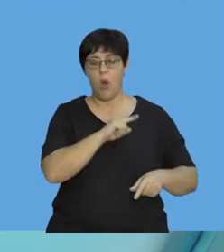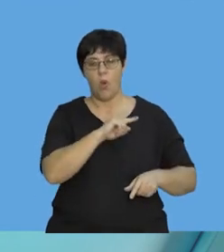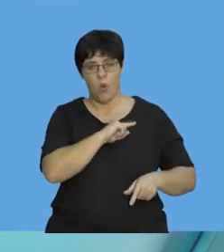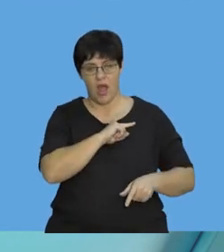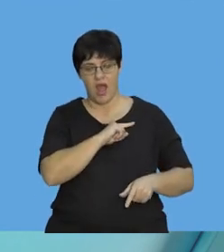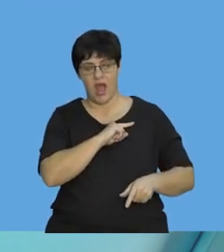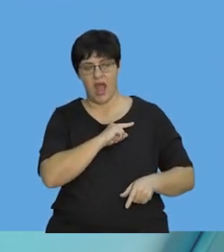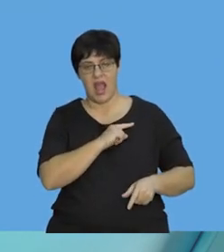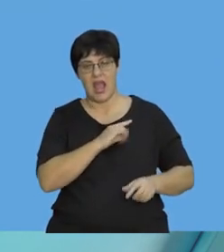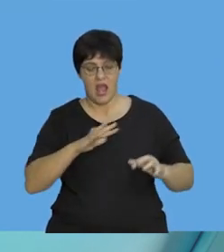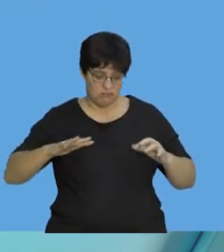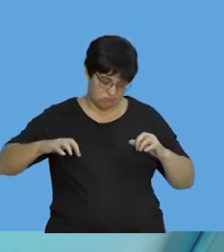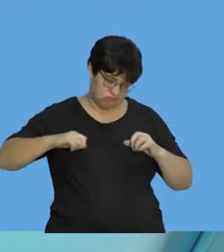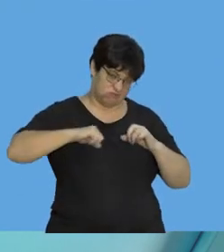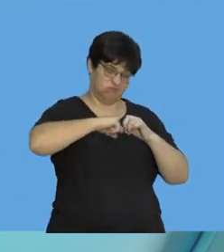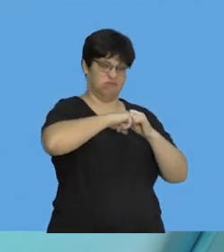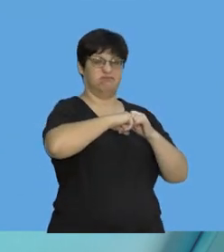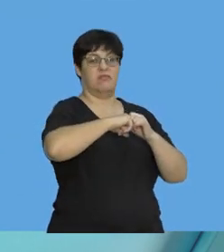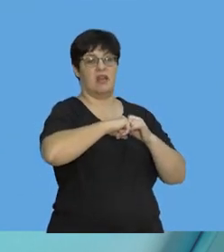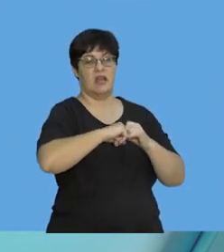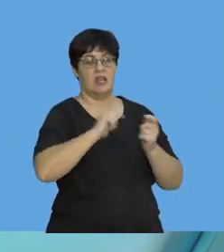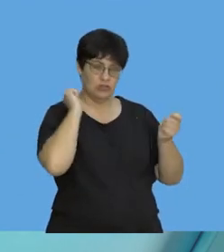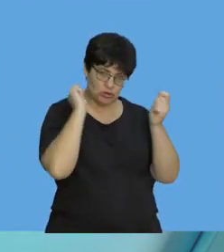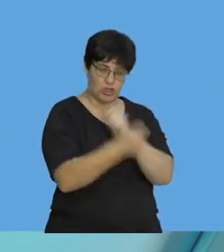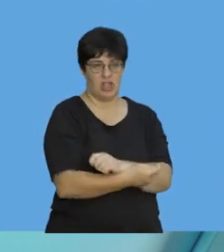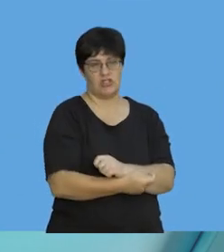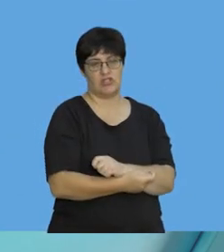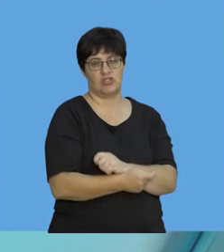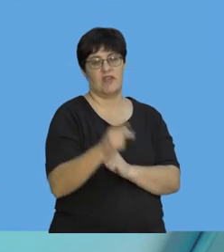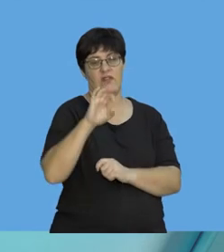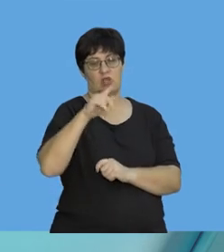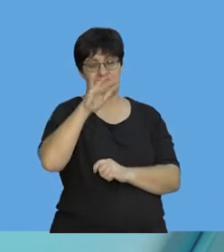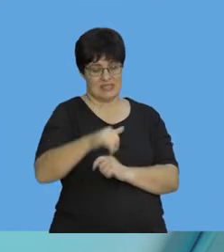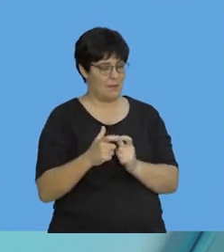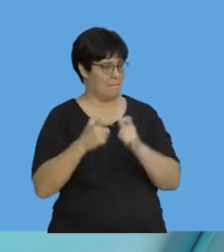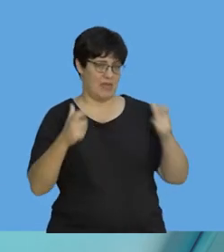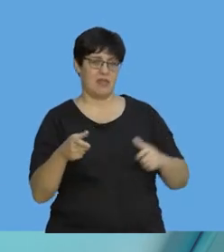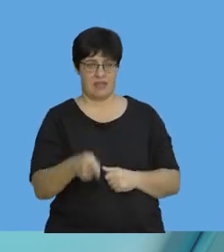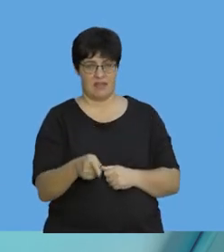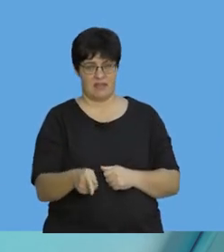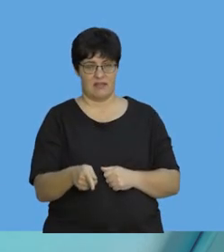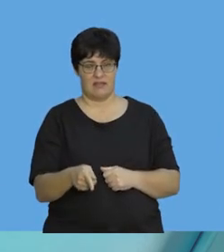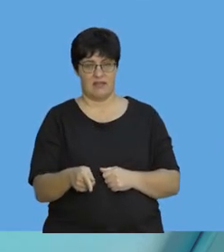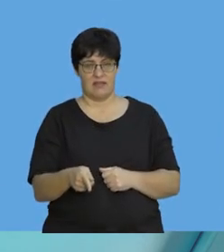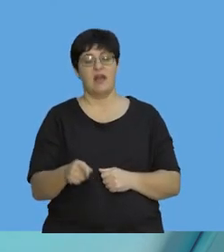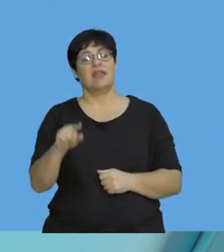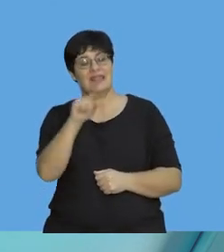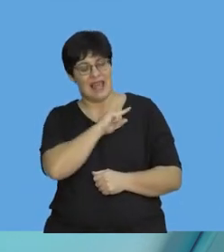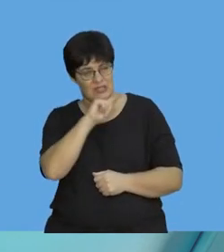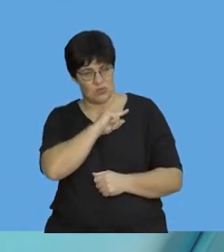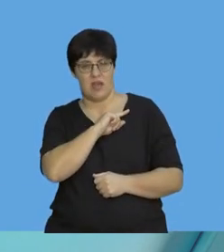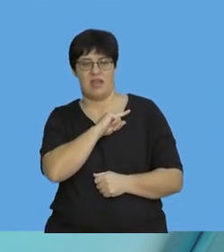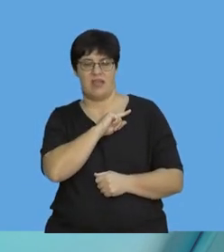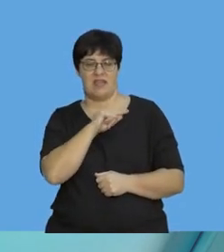but because there's a bigger acceleration. There's a bigger change in their velocity. And